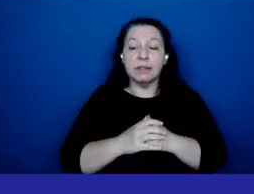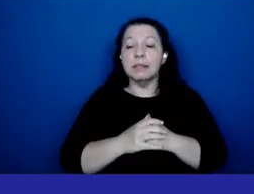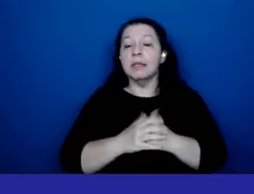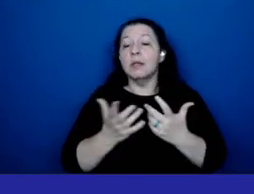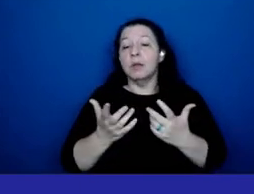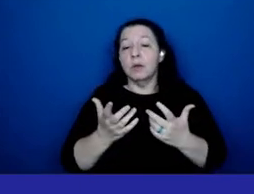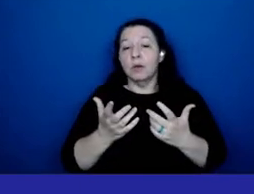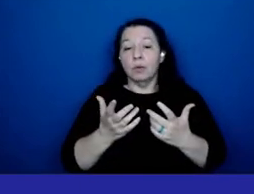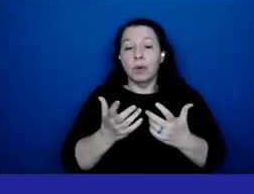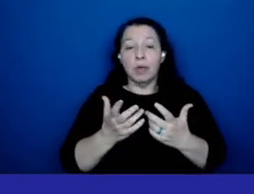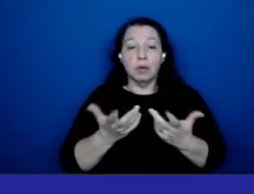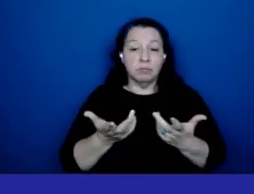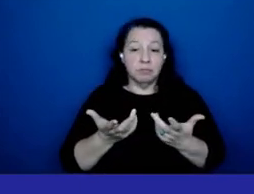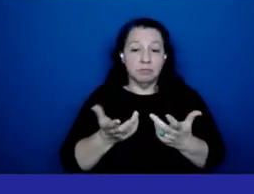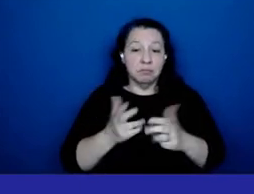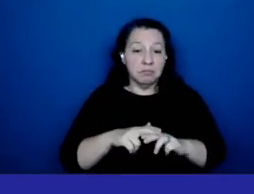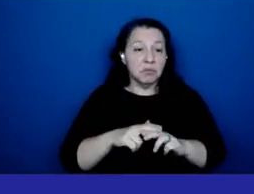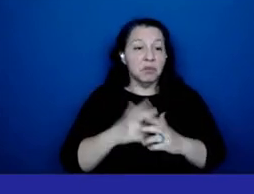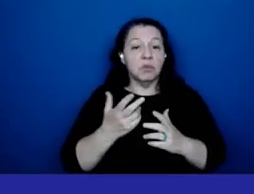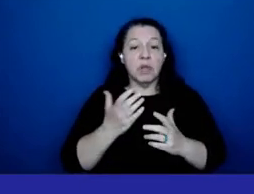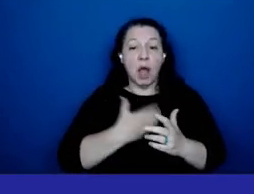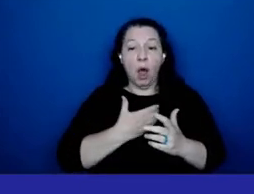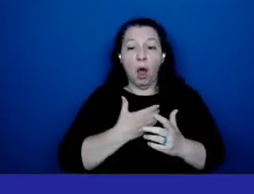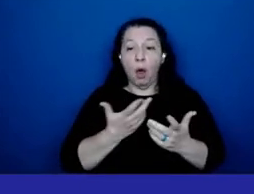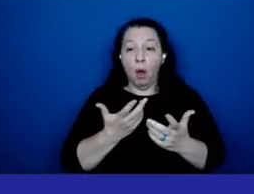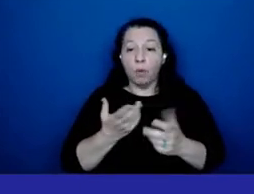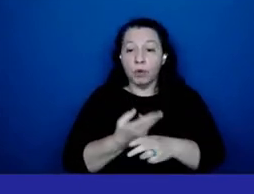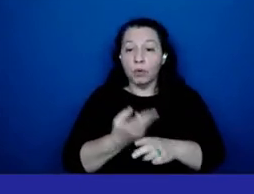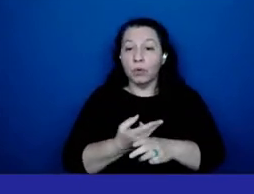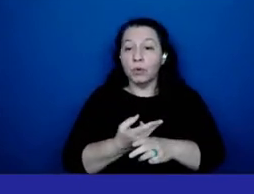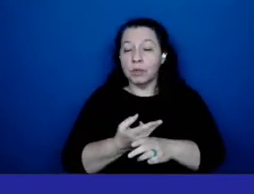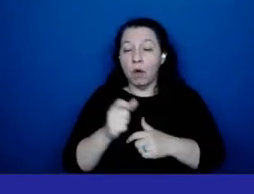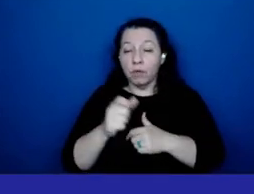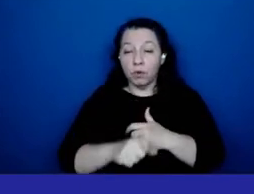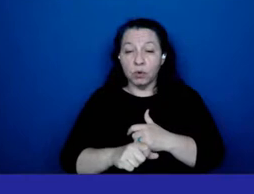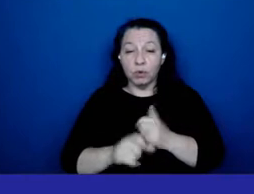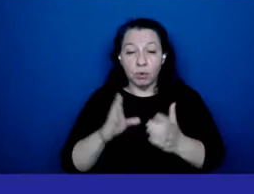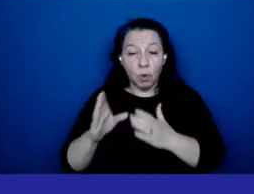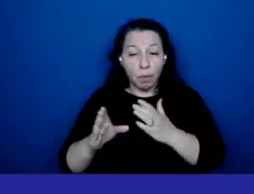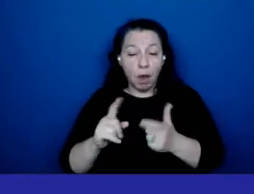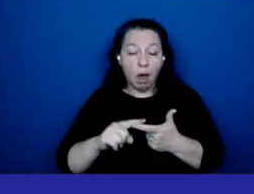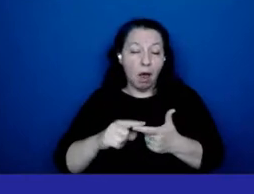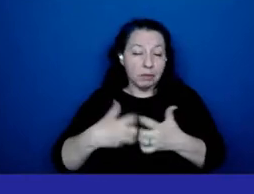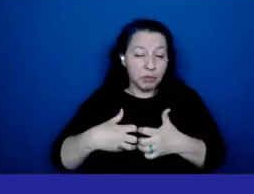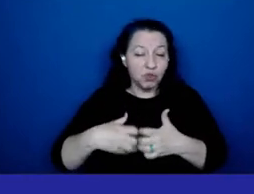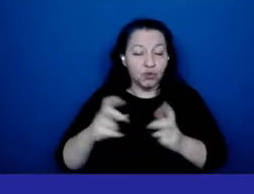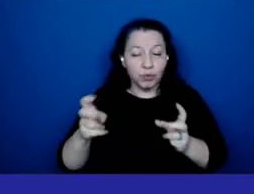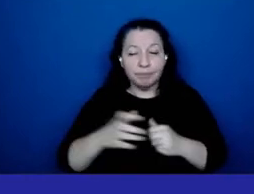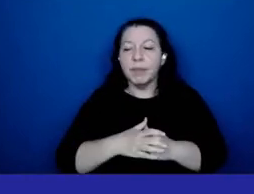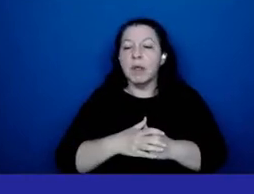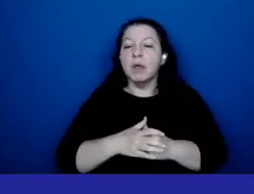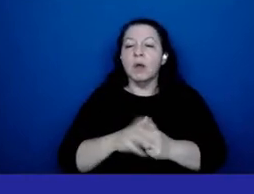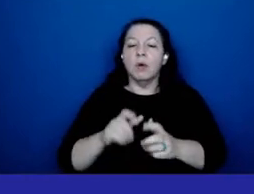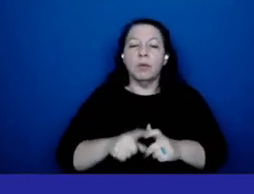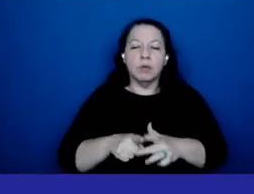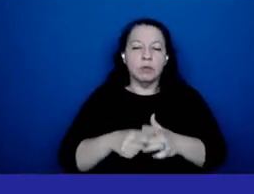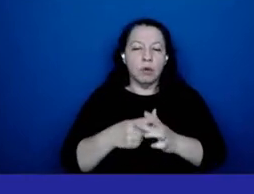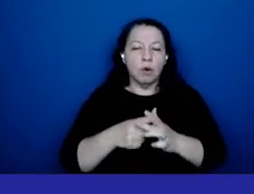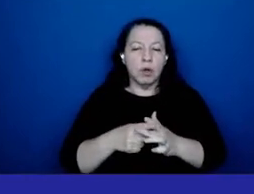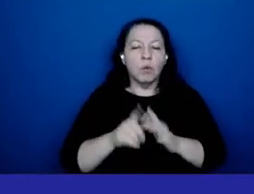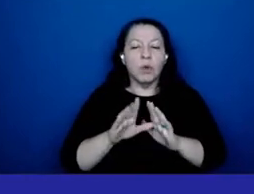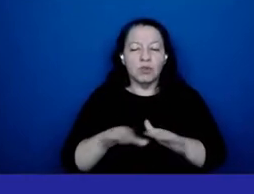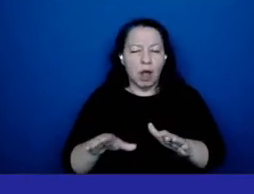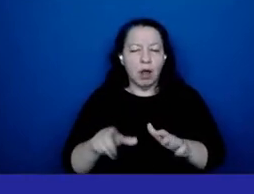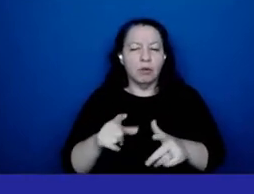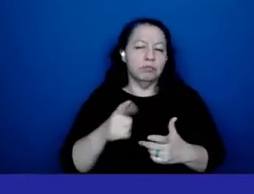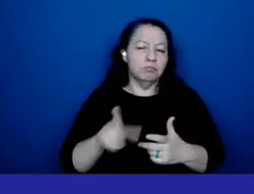vinci surgical robots the child abuse and prevention team launched a multi-year project with the children's